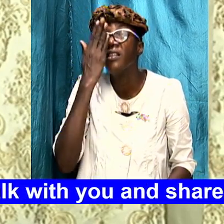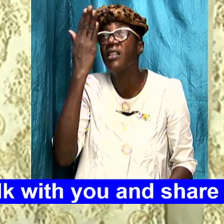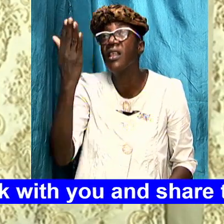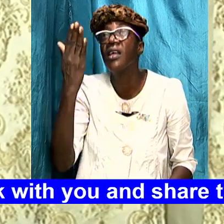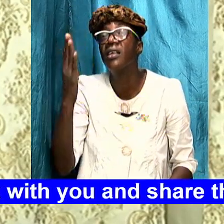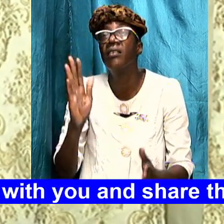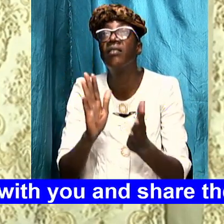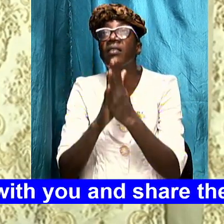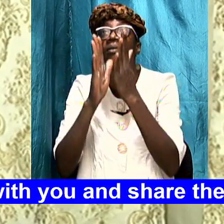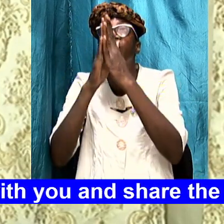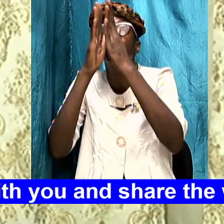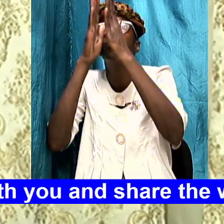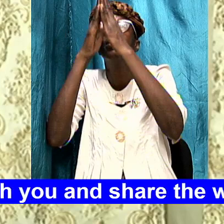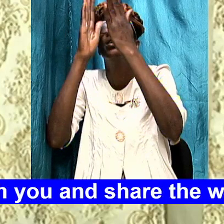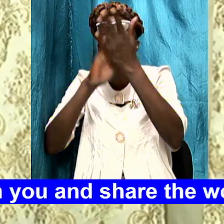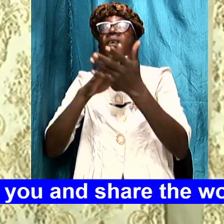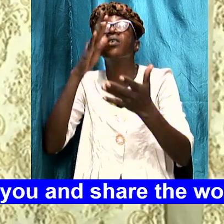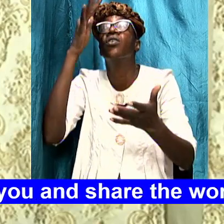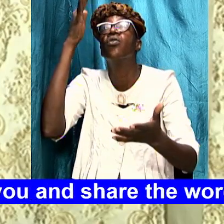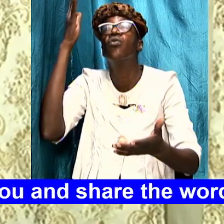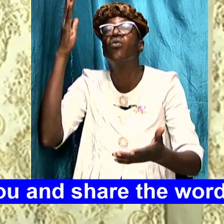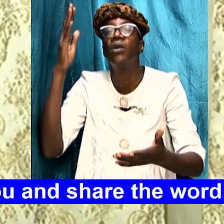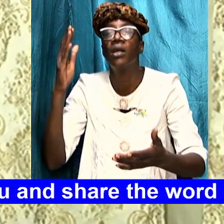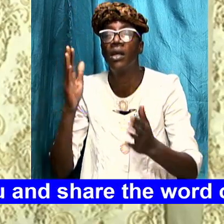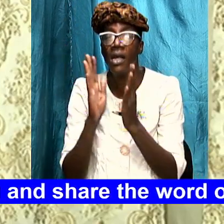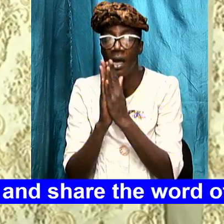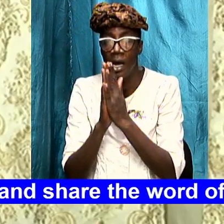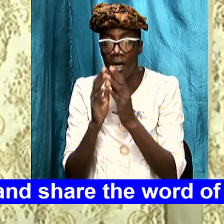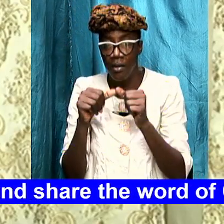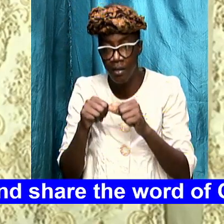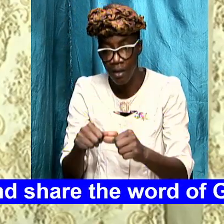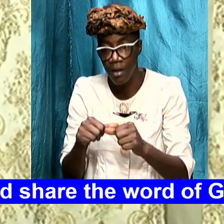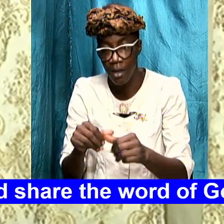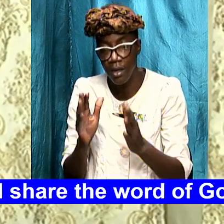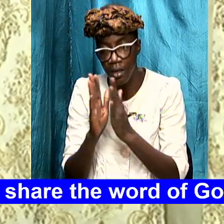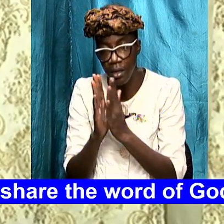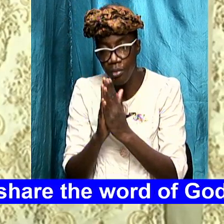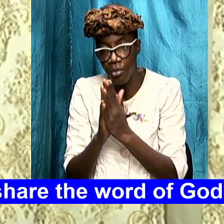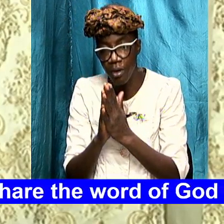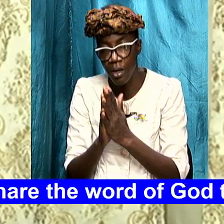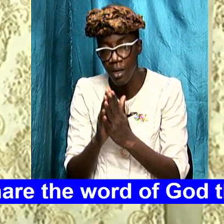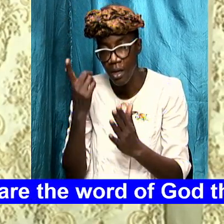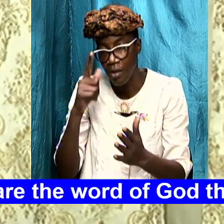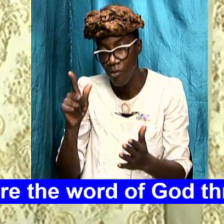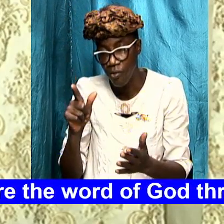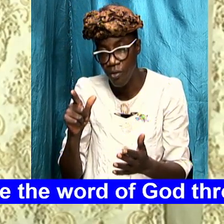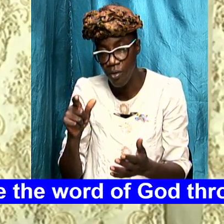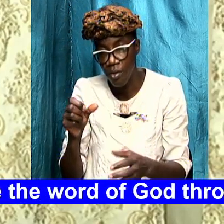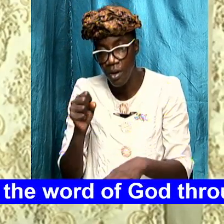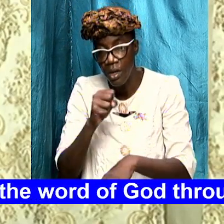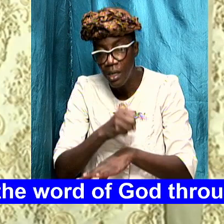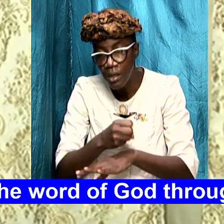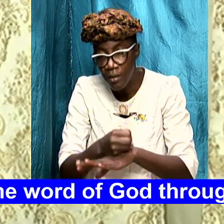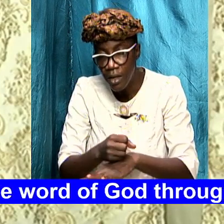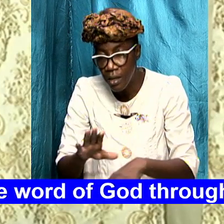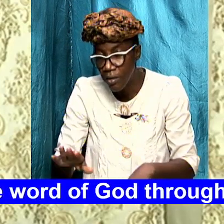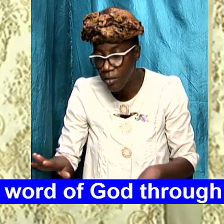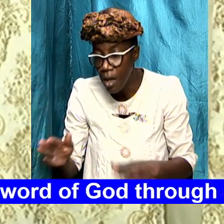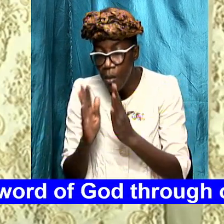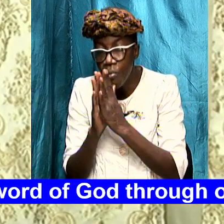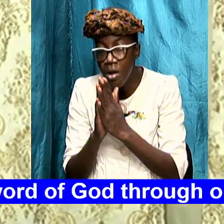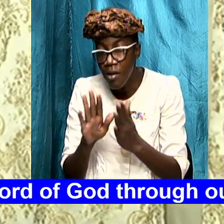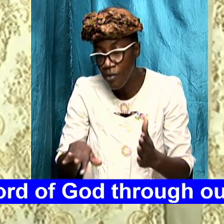praise we give him glory and we ask us just to continue to pray for the sins pray for the children of